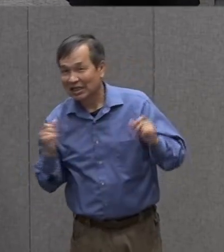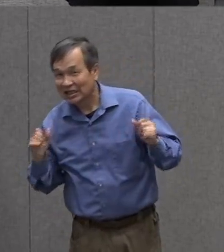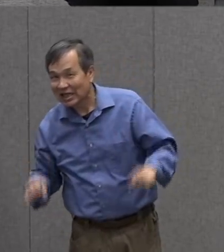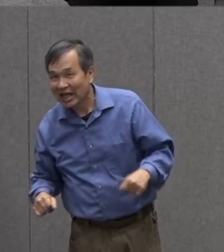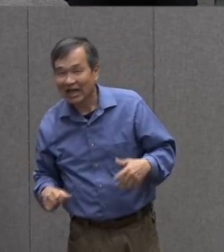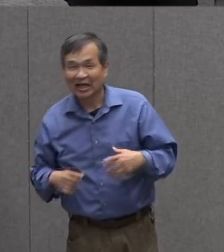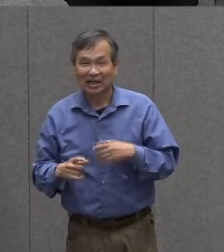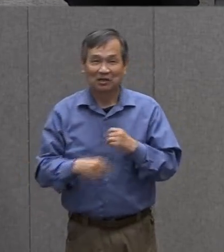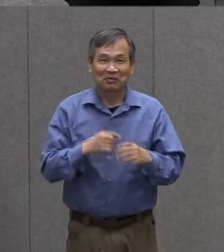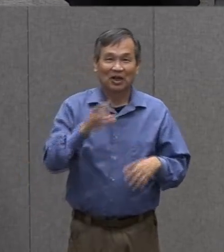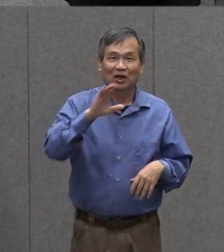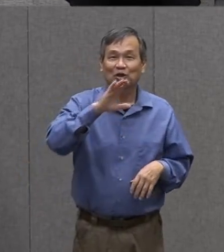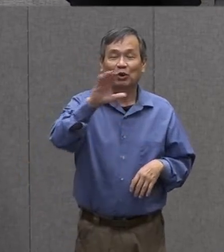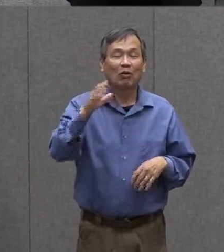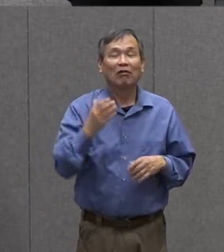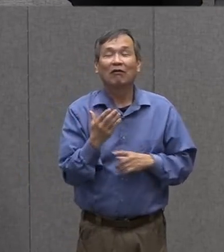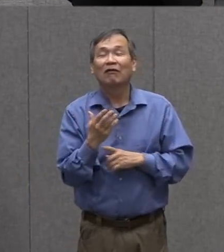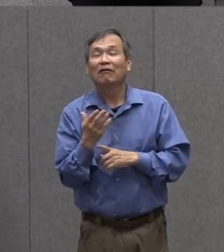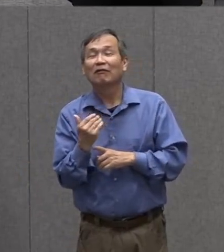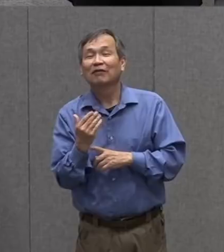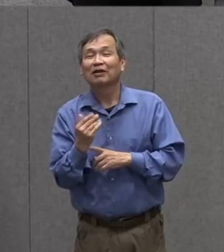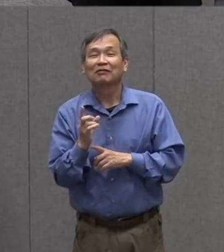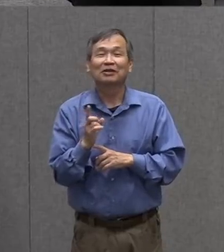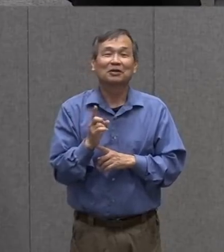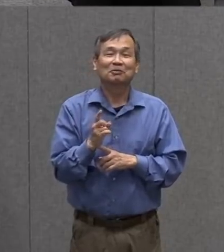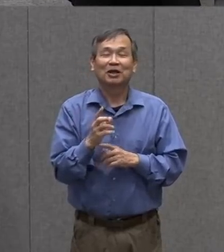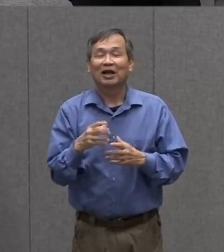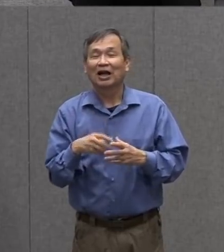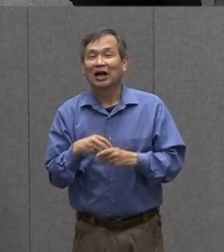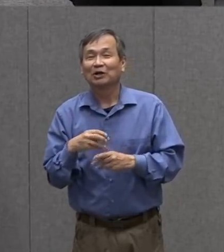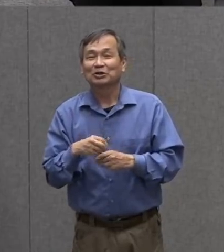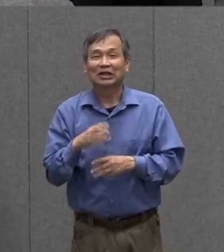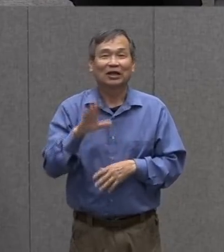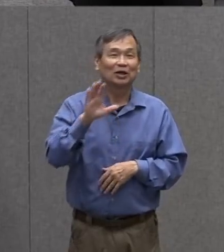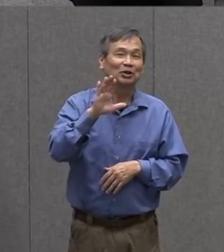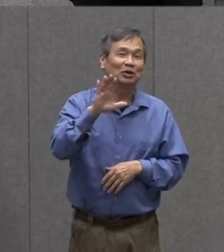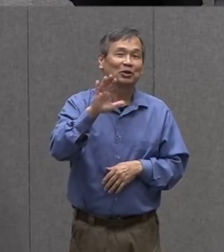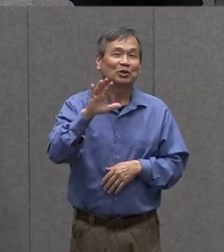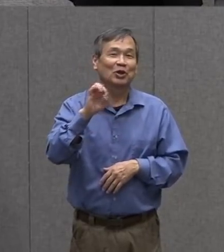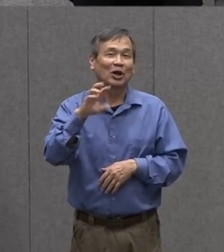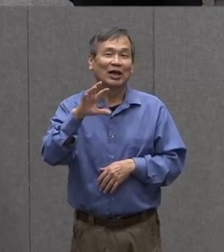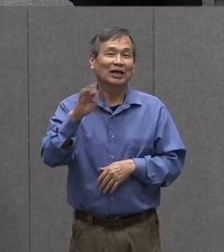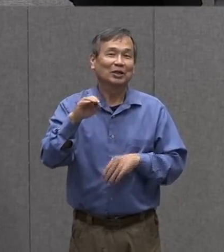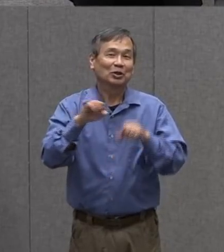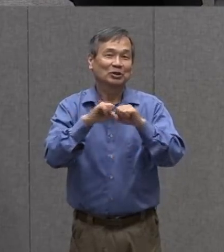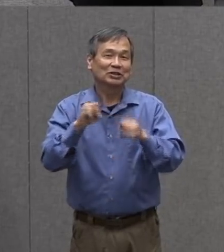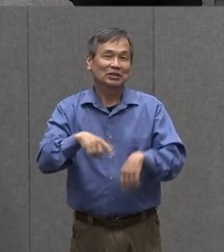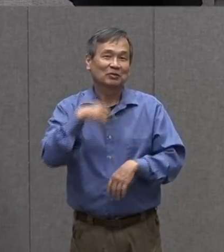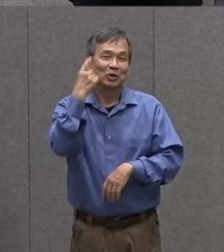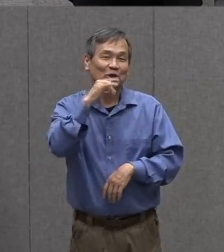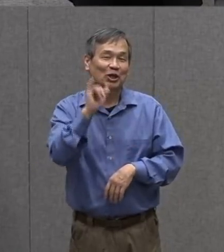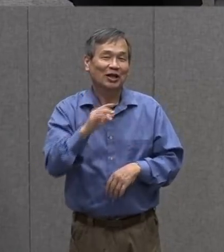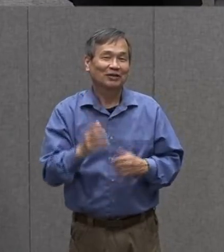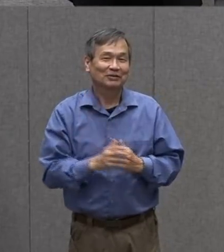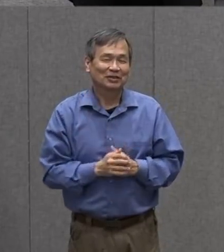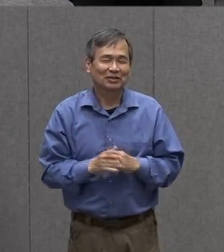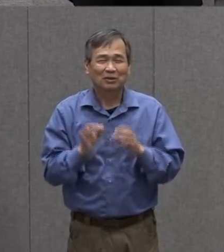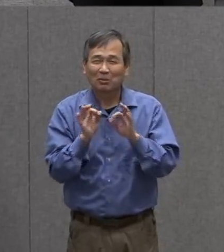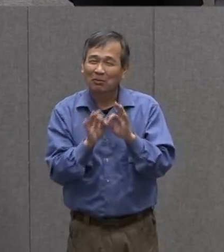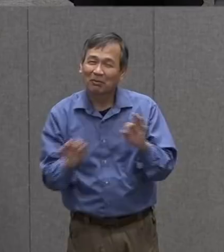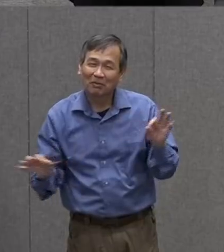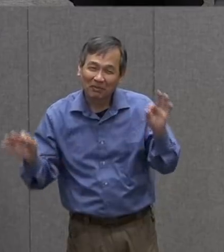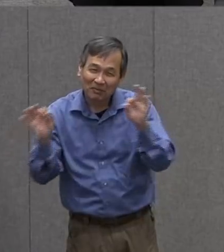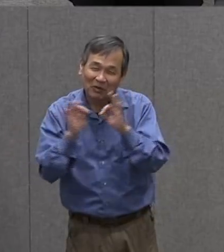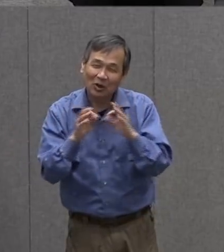about your 15 minutes outside in your ecosystem and what that looked like. Those are so important to